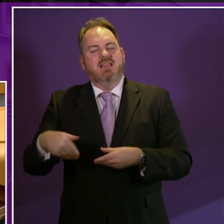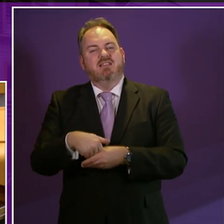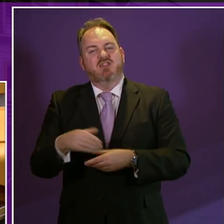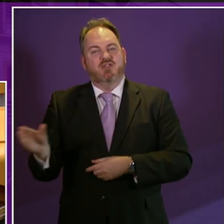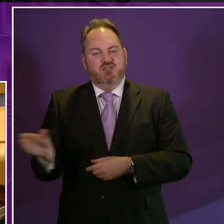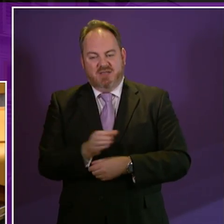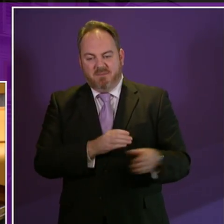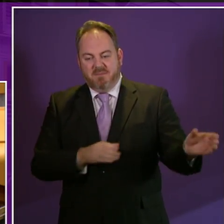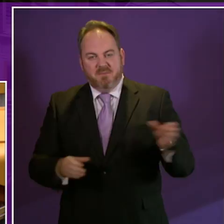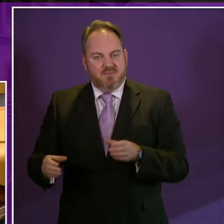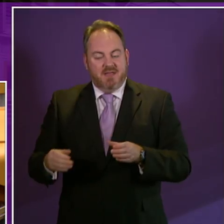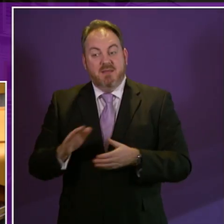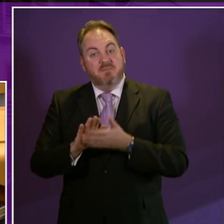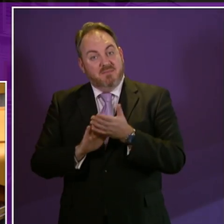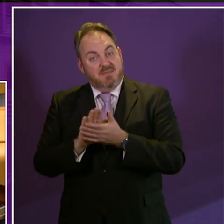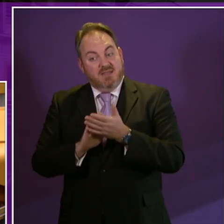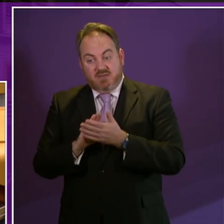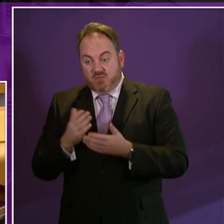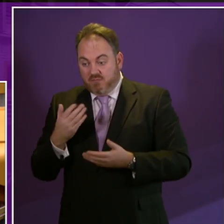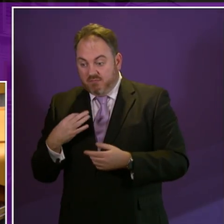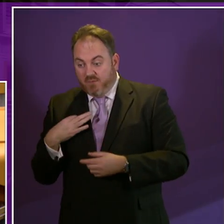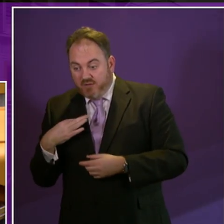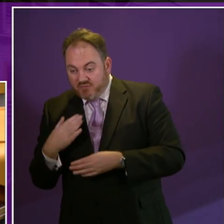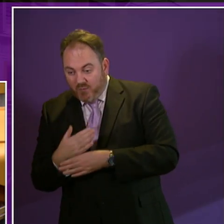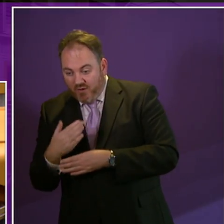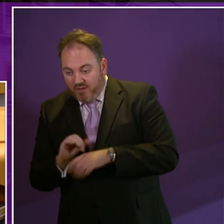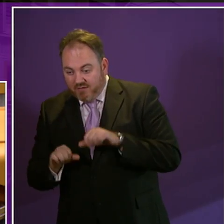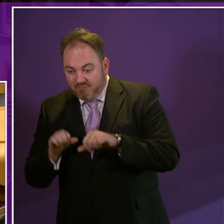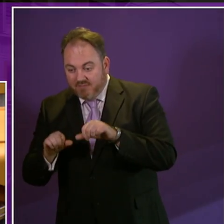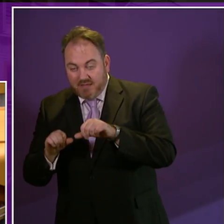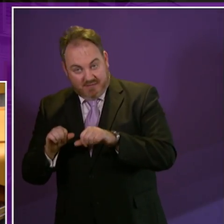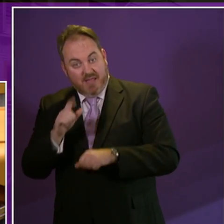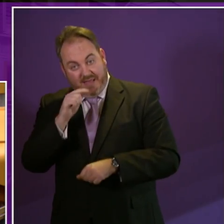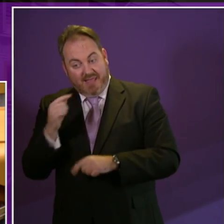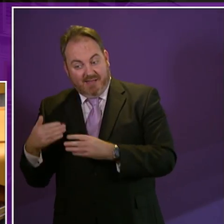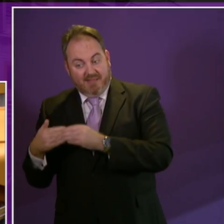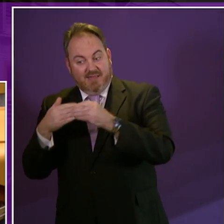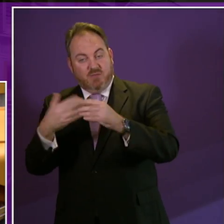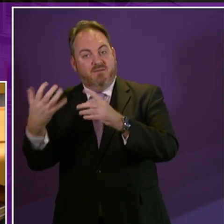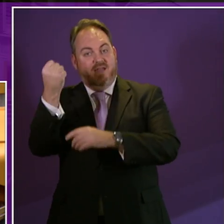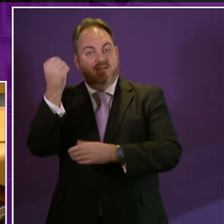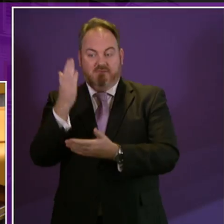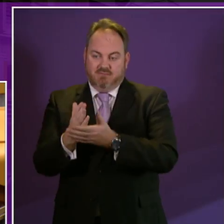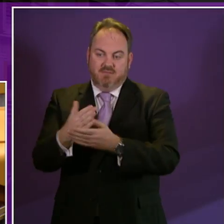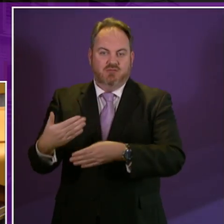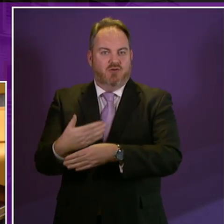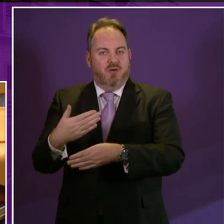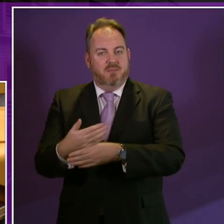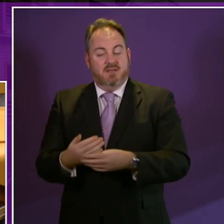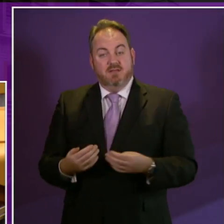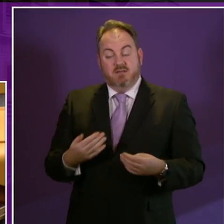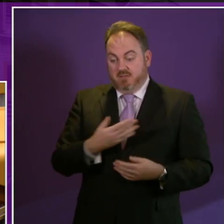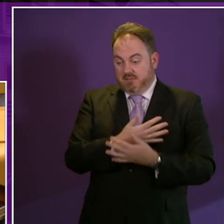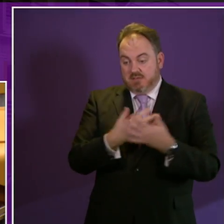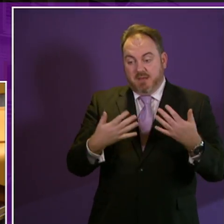hopeful employment areas. For example, 10 of the 12 disabled graduates who participated